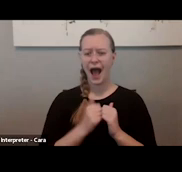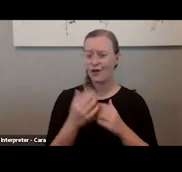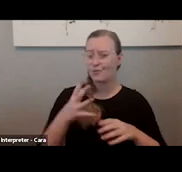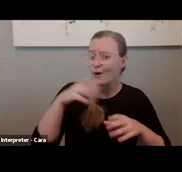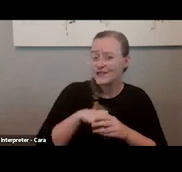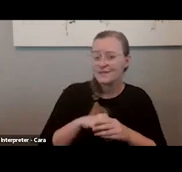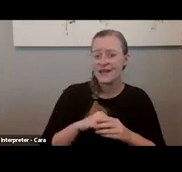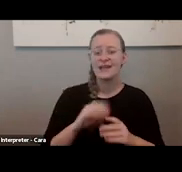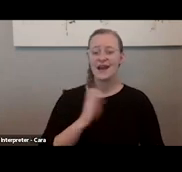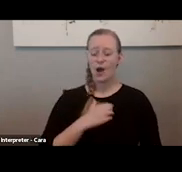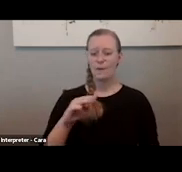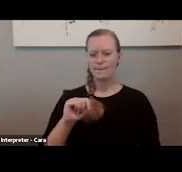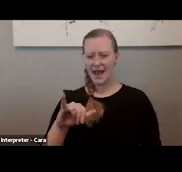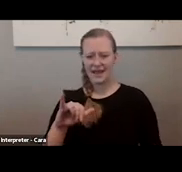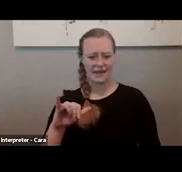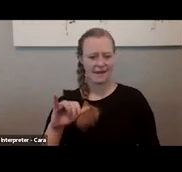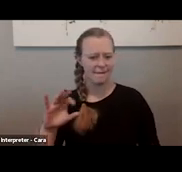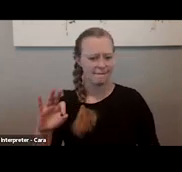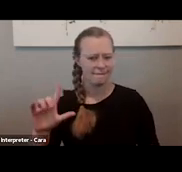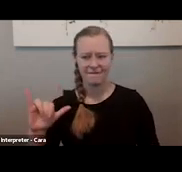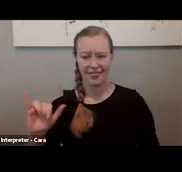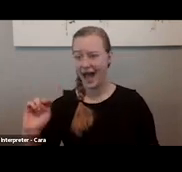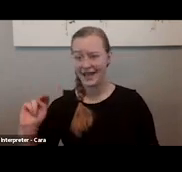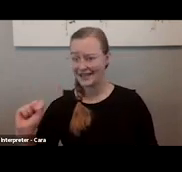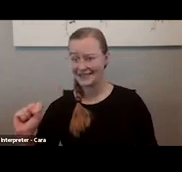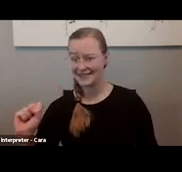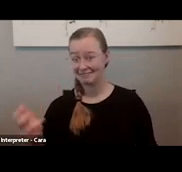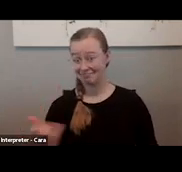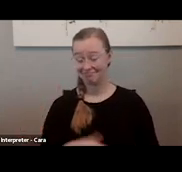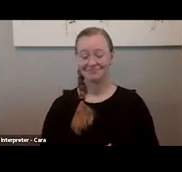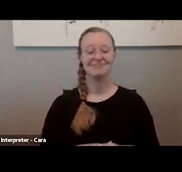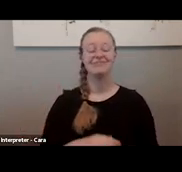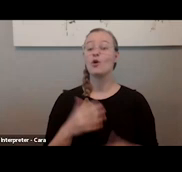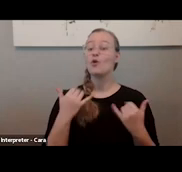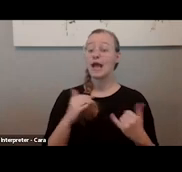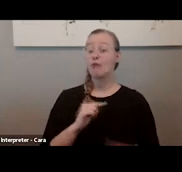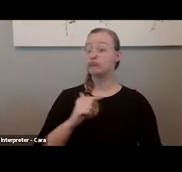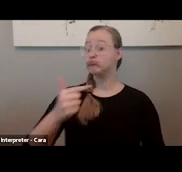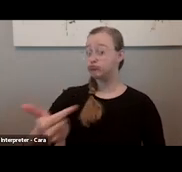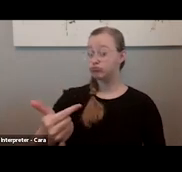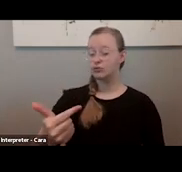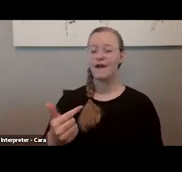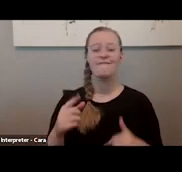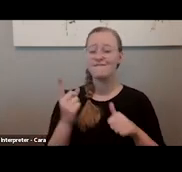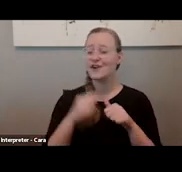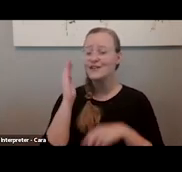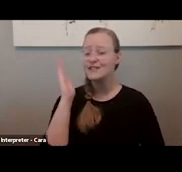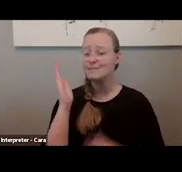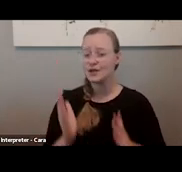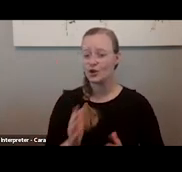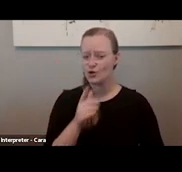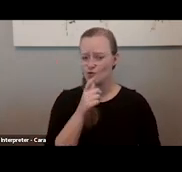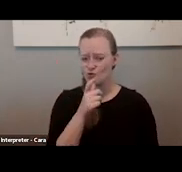our May fly-ins. With that, I will turn over the virtual microphone to our first speaker, Nina